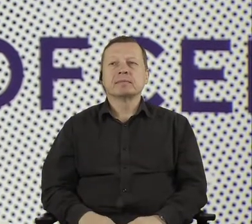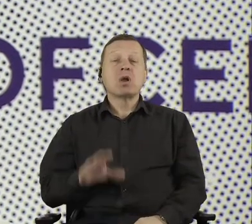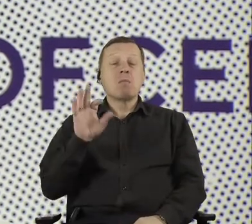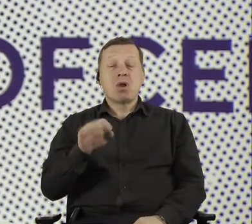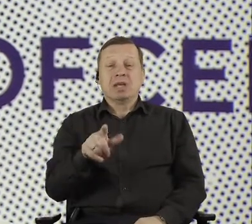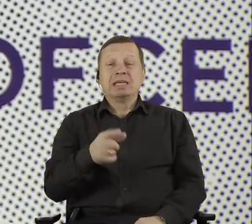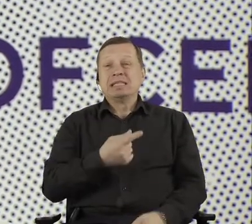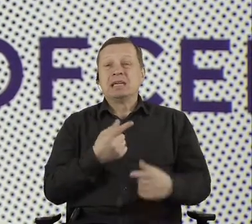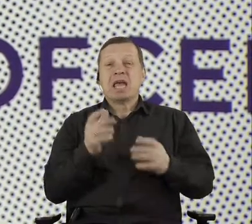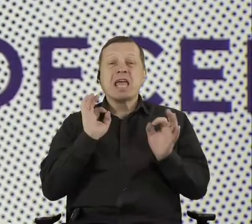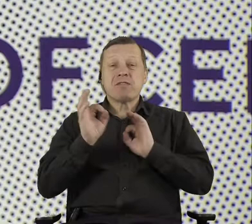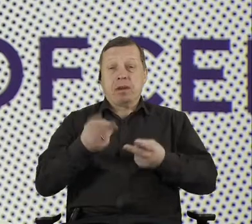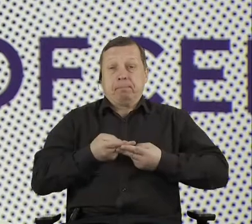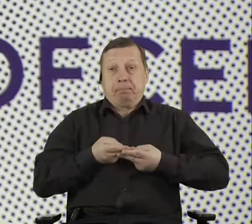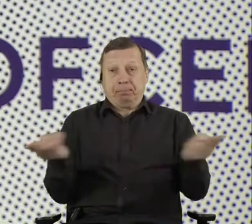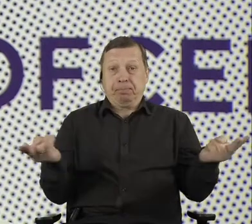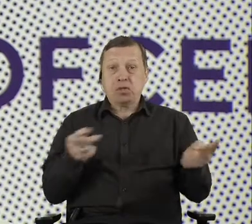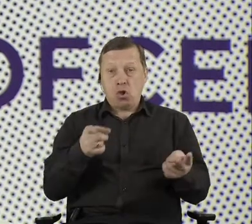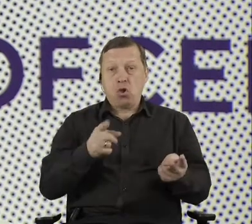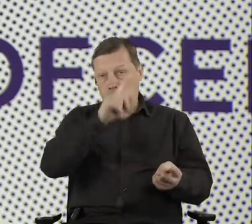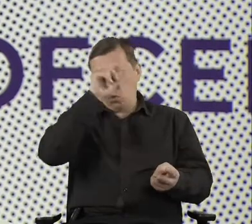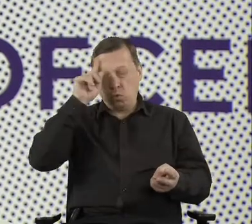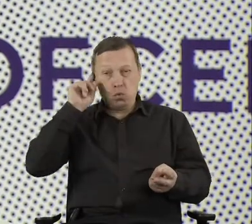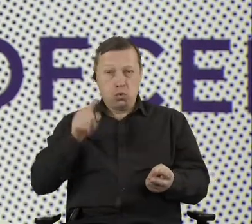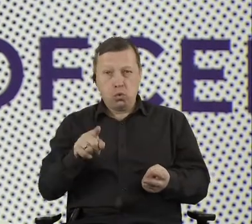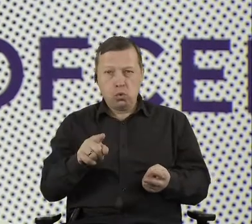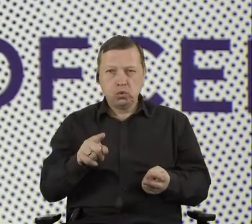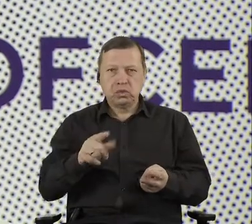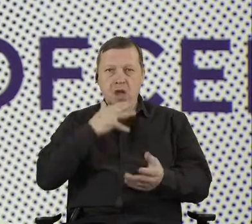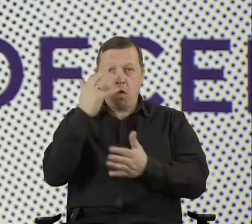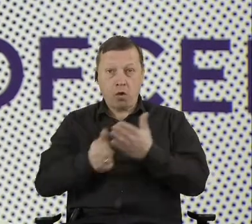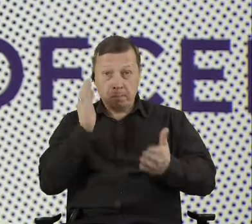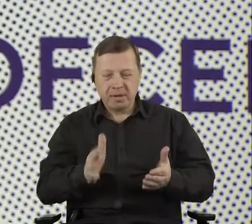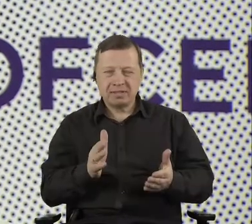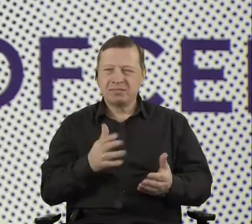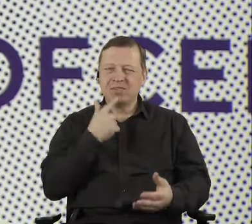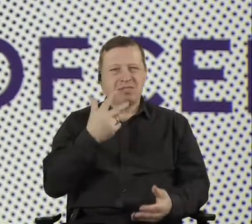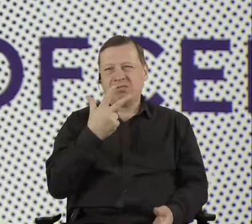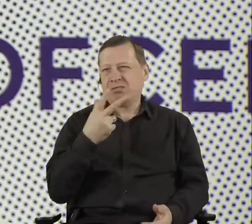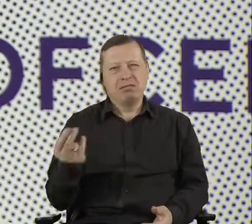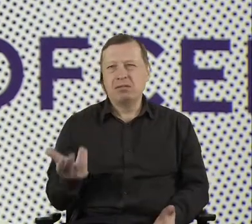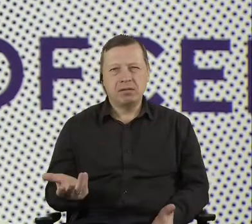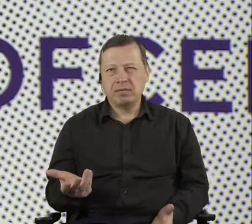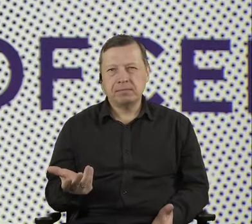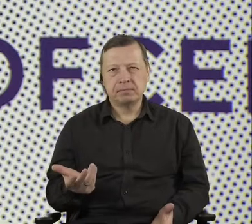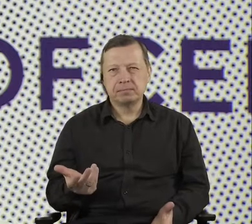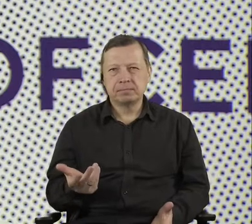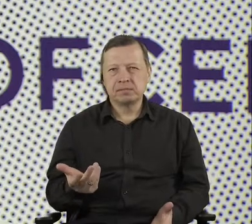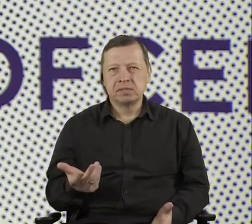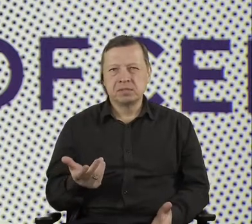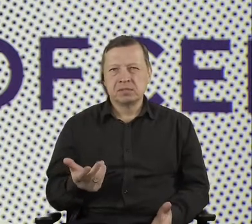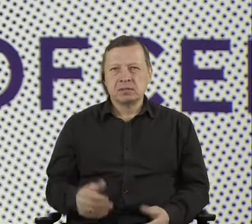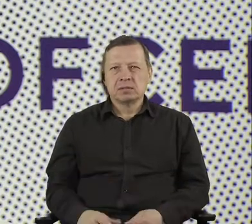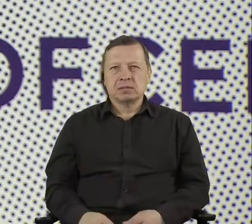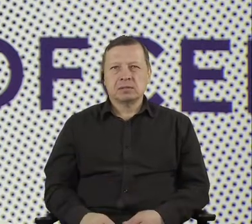extract the benefits. They were not used to navigate the system, and there was not that much capacity.